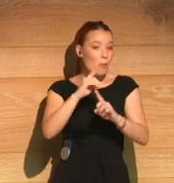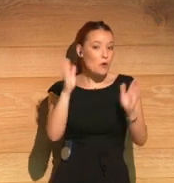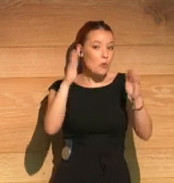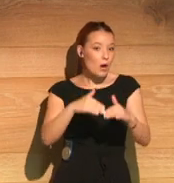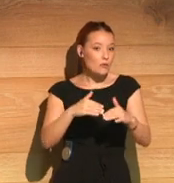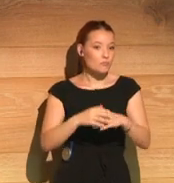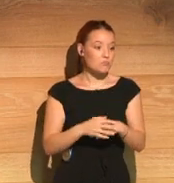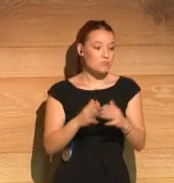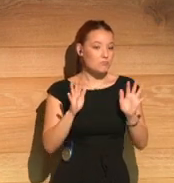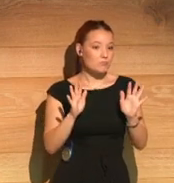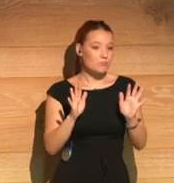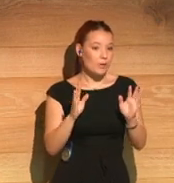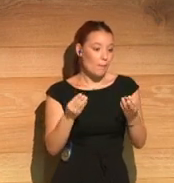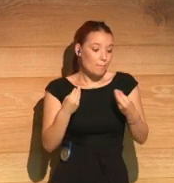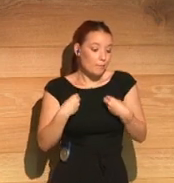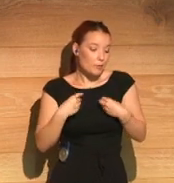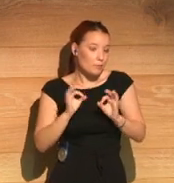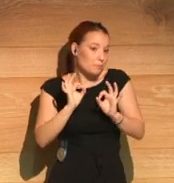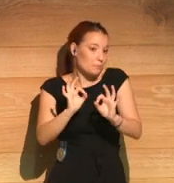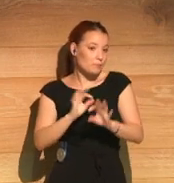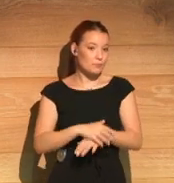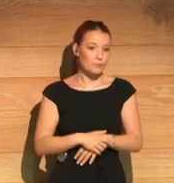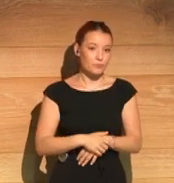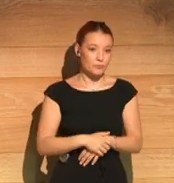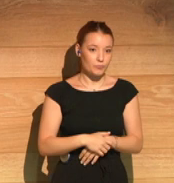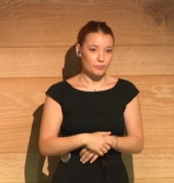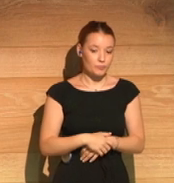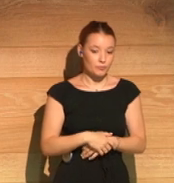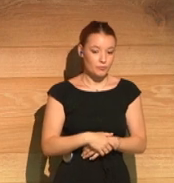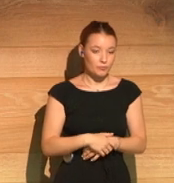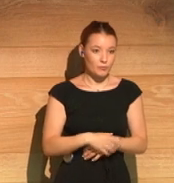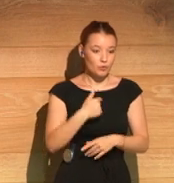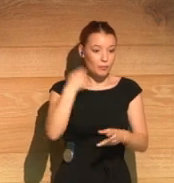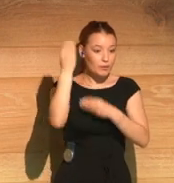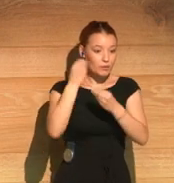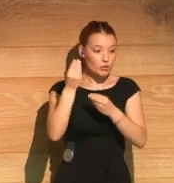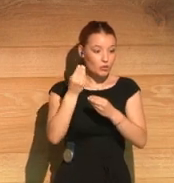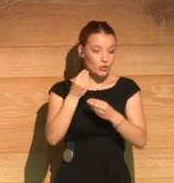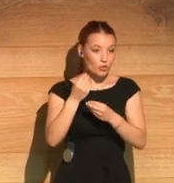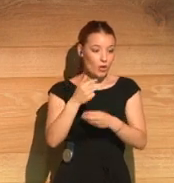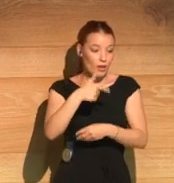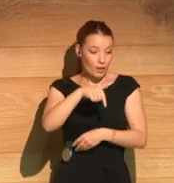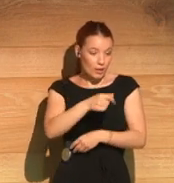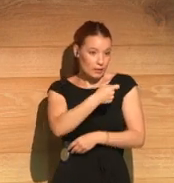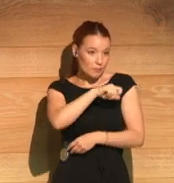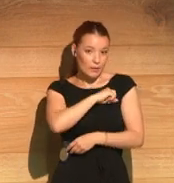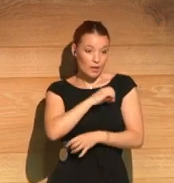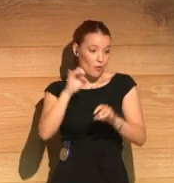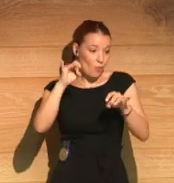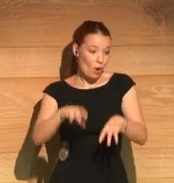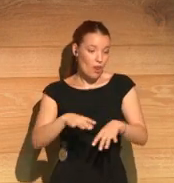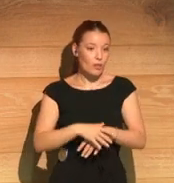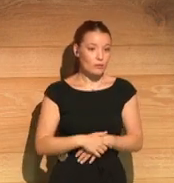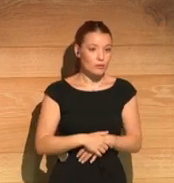what I see of Spain, I think it's the same now as well. At least it is when I watch Spanish television